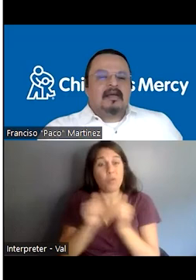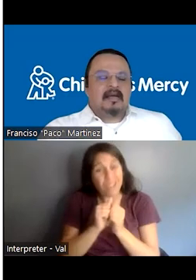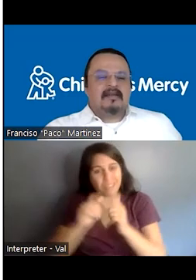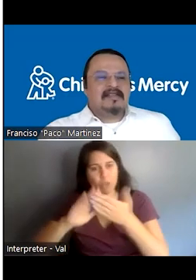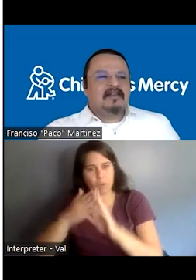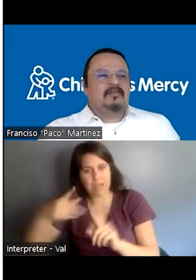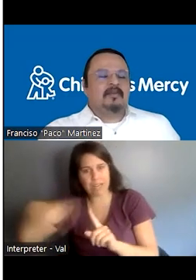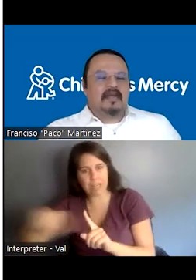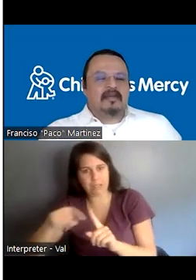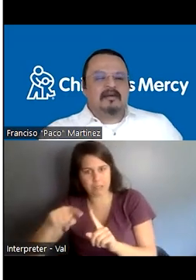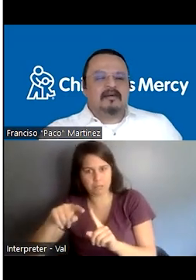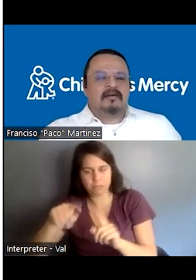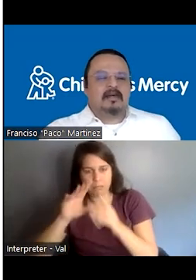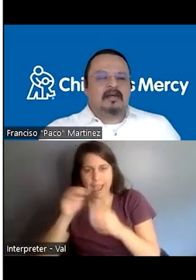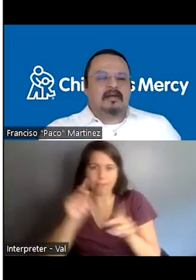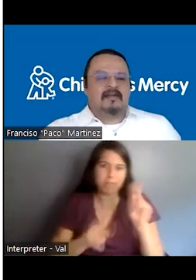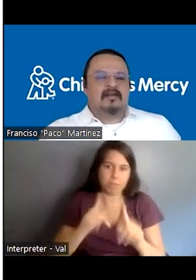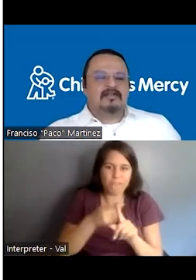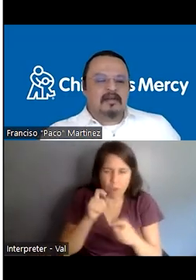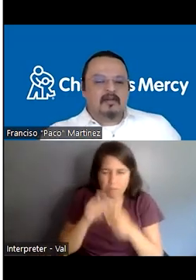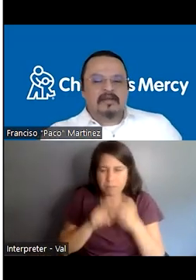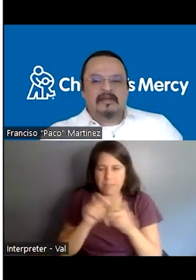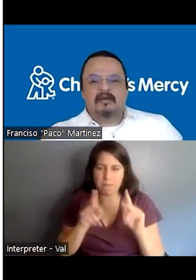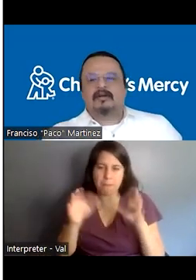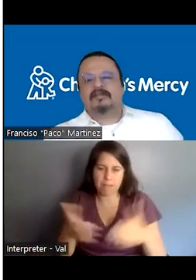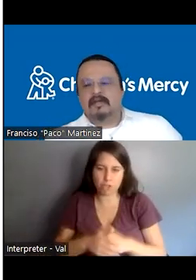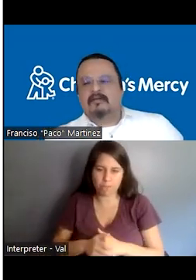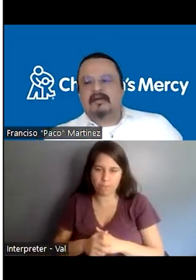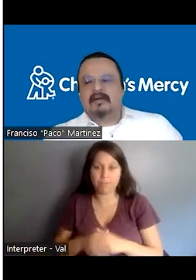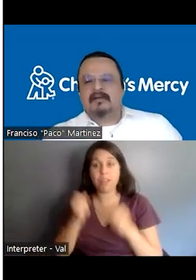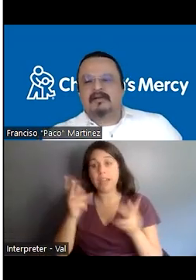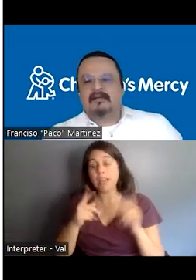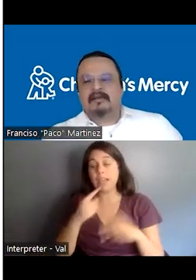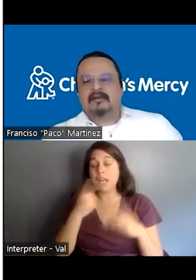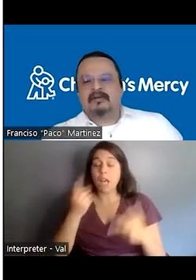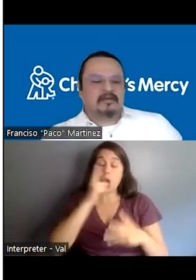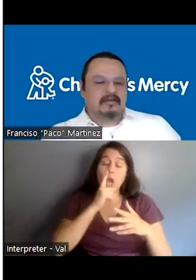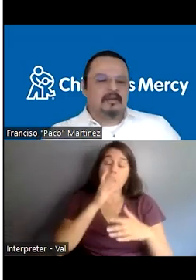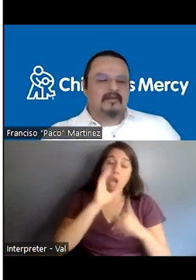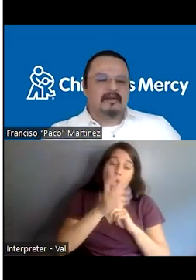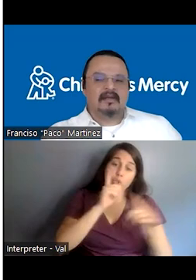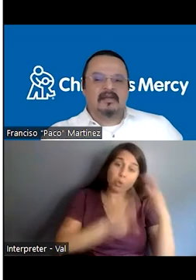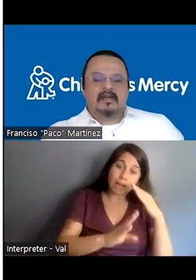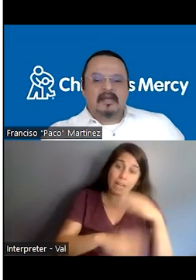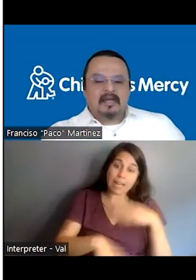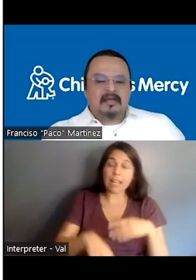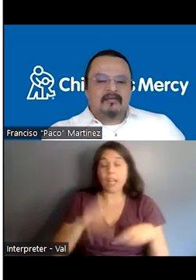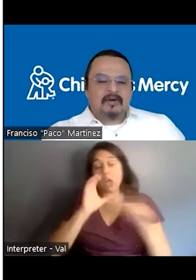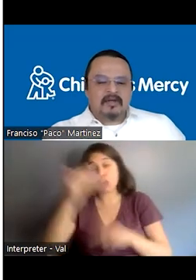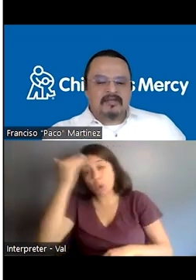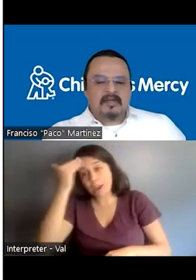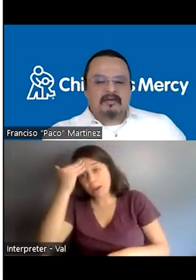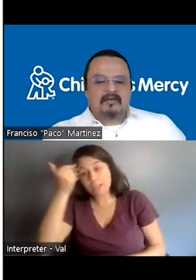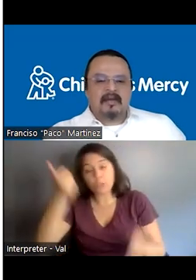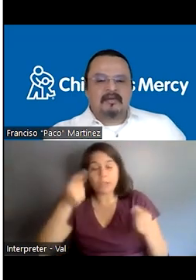And, uh, and there's a lot of debate on, uh, is it cultural humility or cultural awareness and cultural competency? And